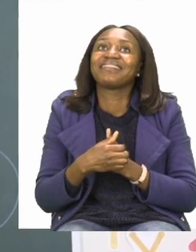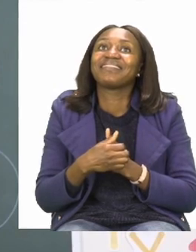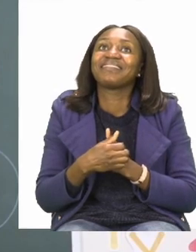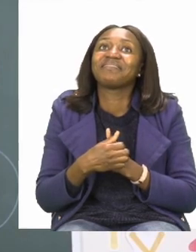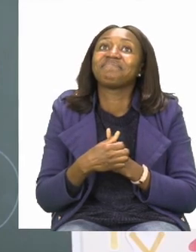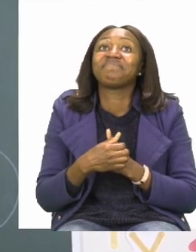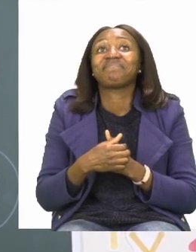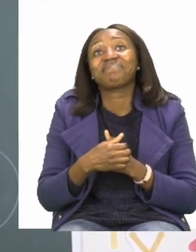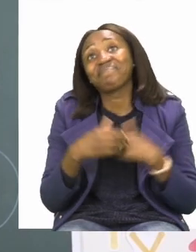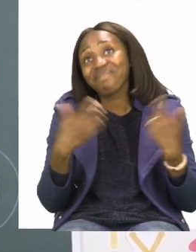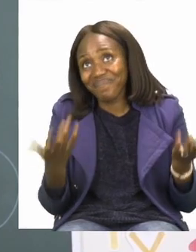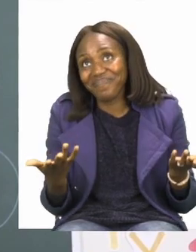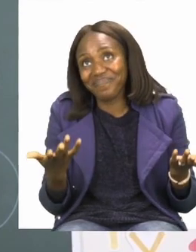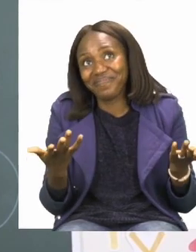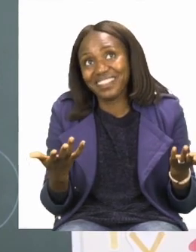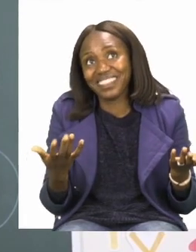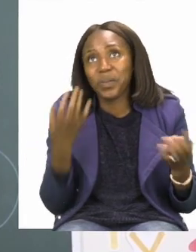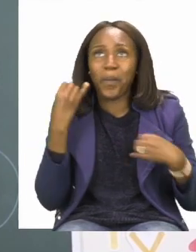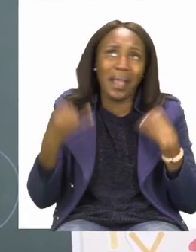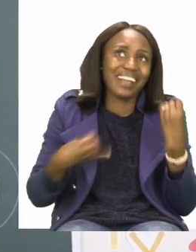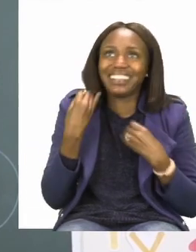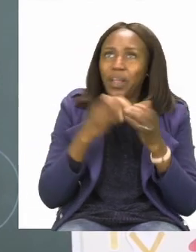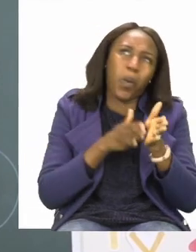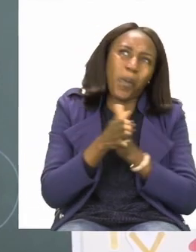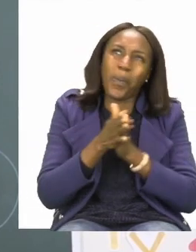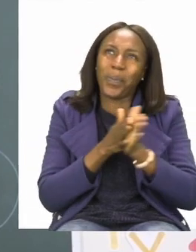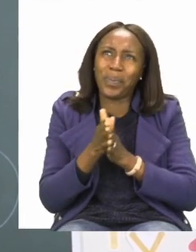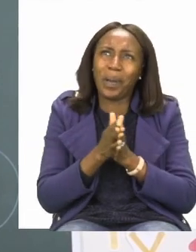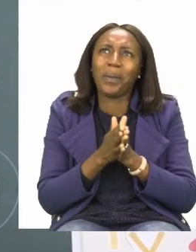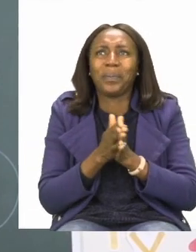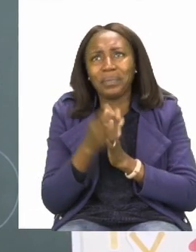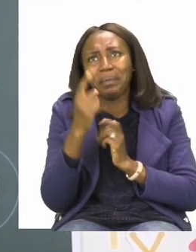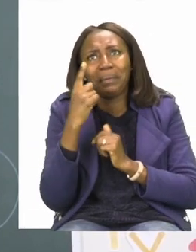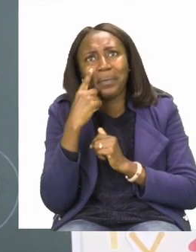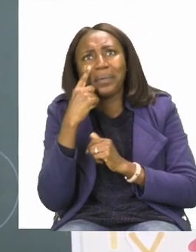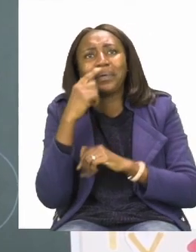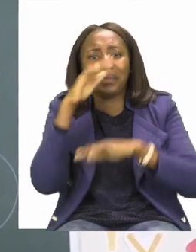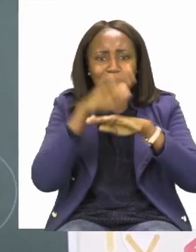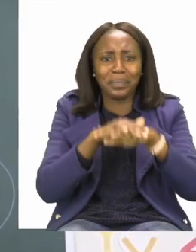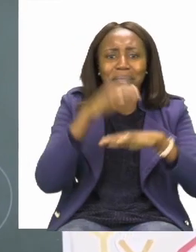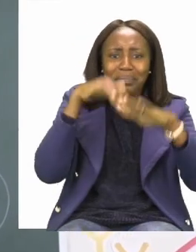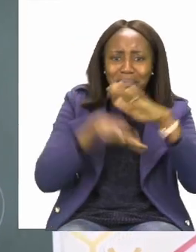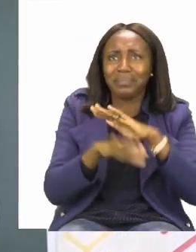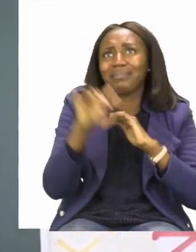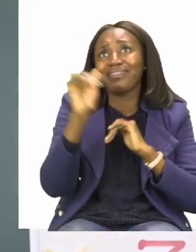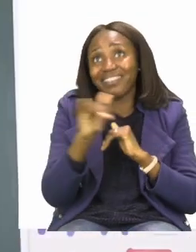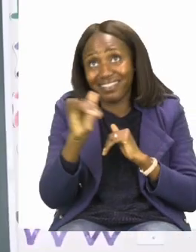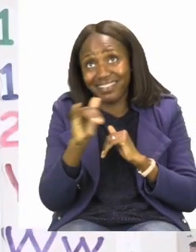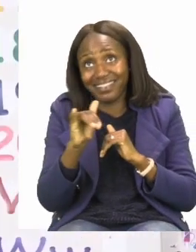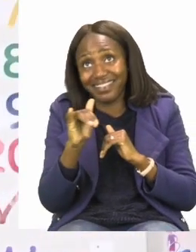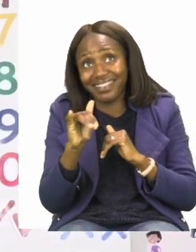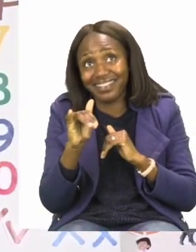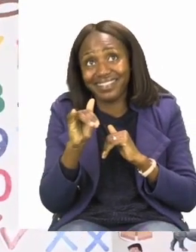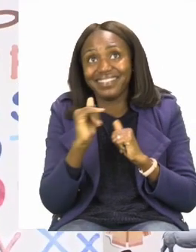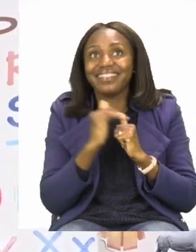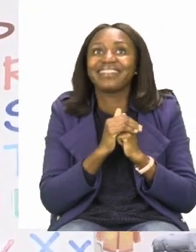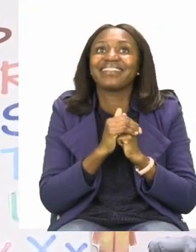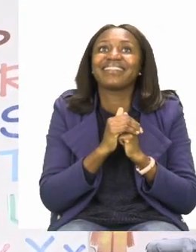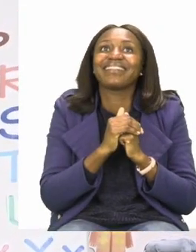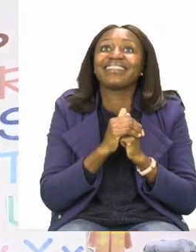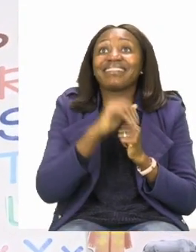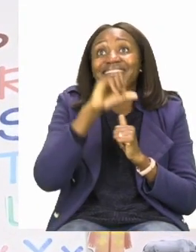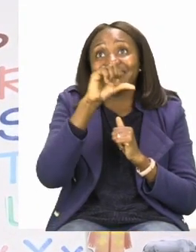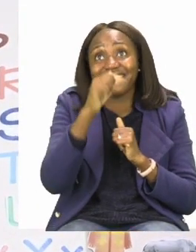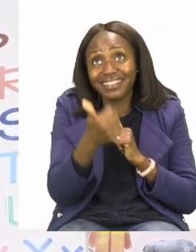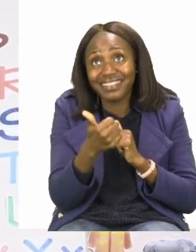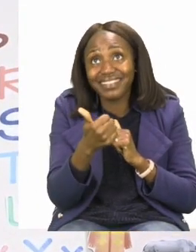So, we have now tested all the things we said whether we'll float or sink. The rest